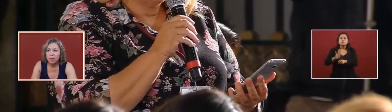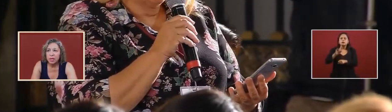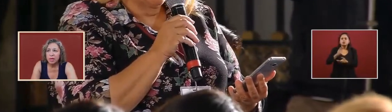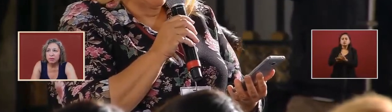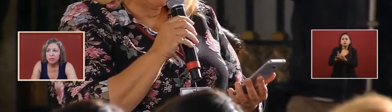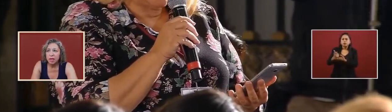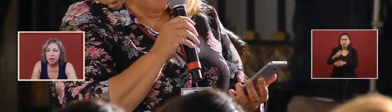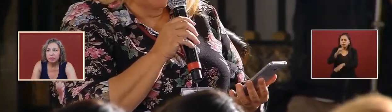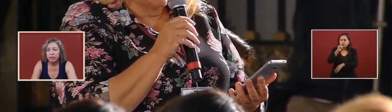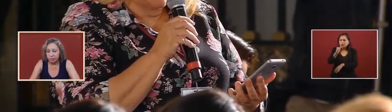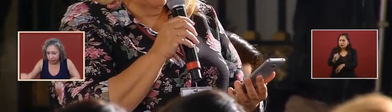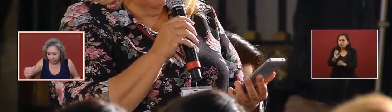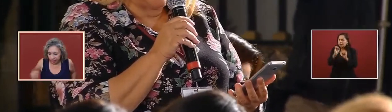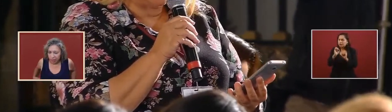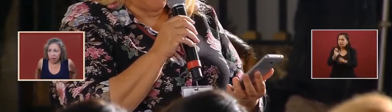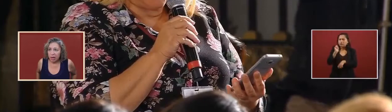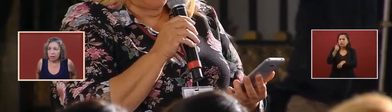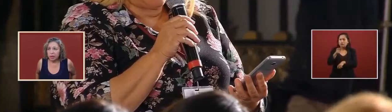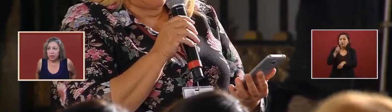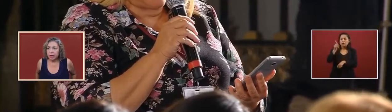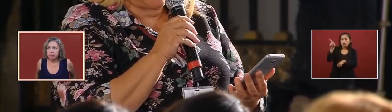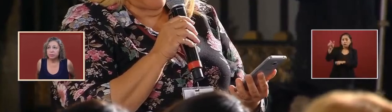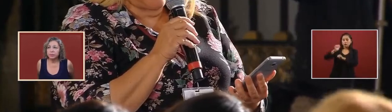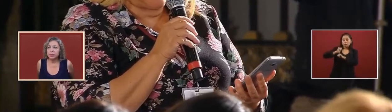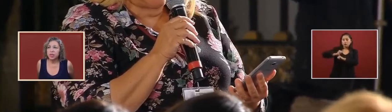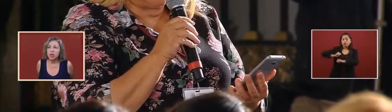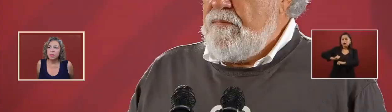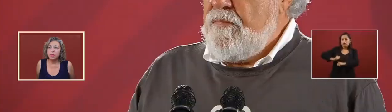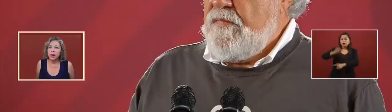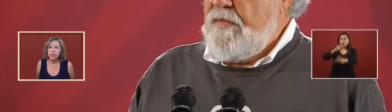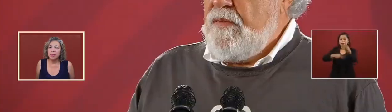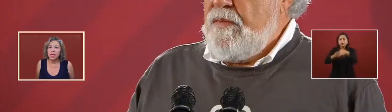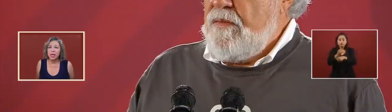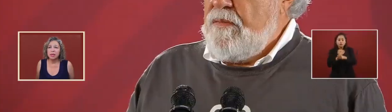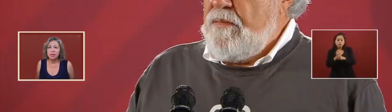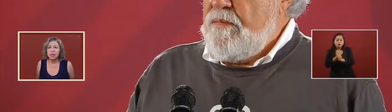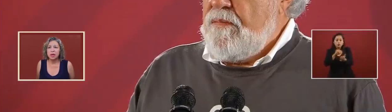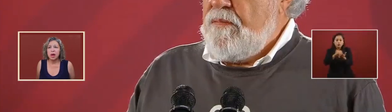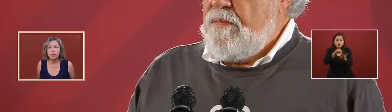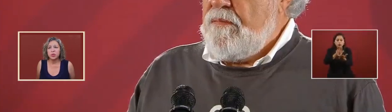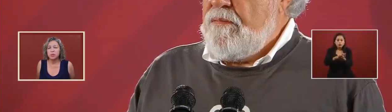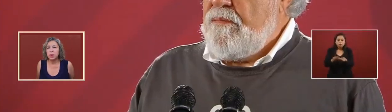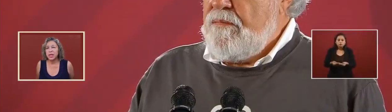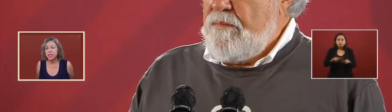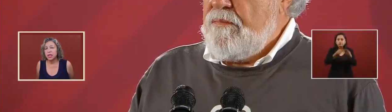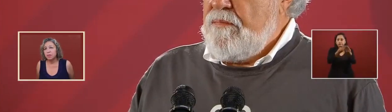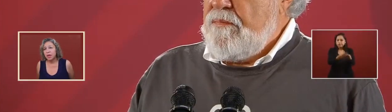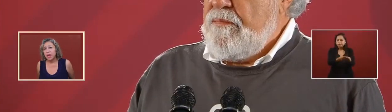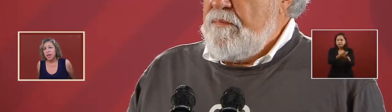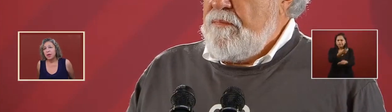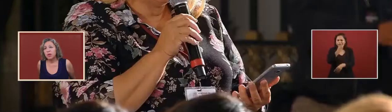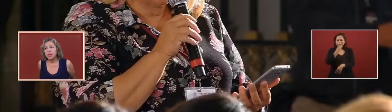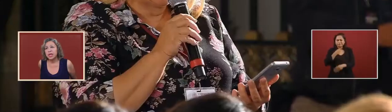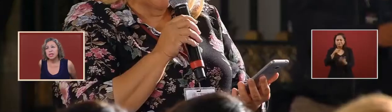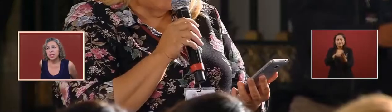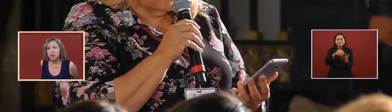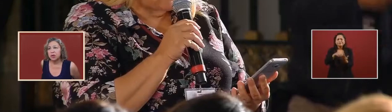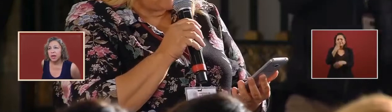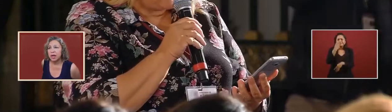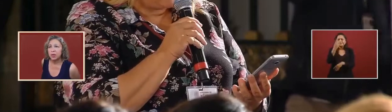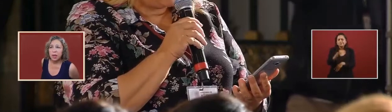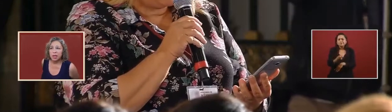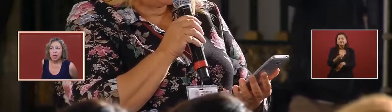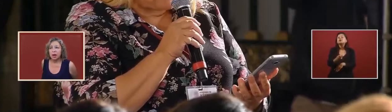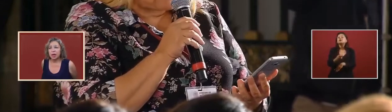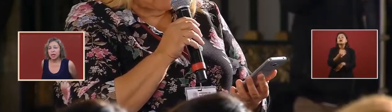representatives of of human rights and how much was paid to them and what did they tell